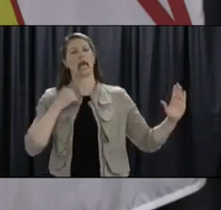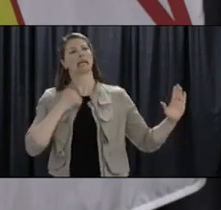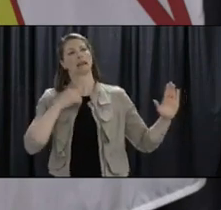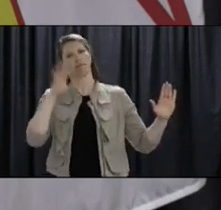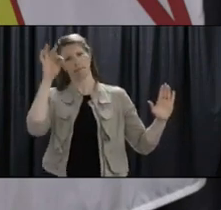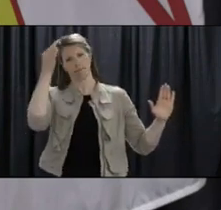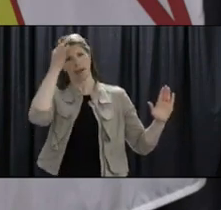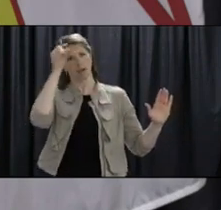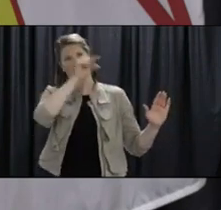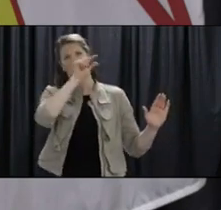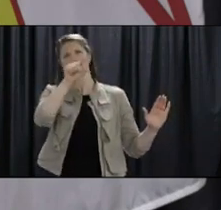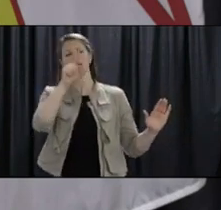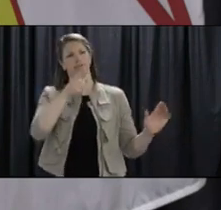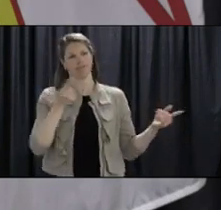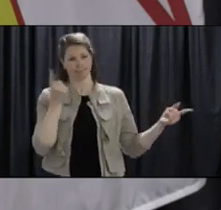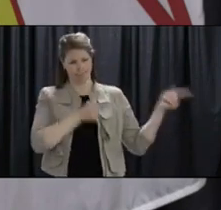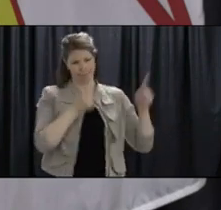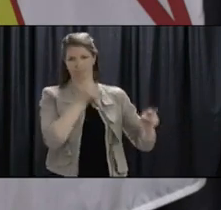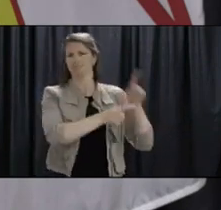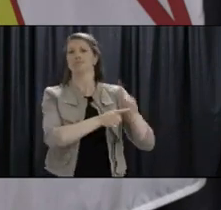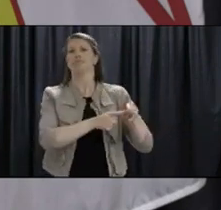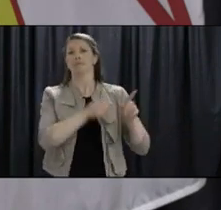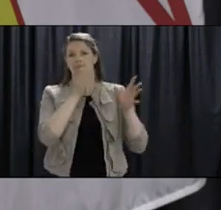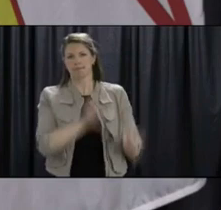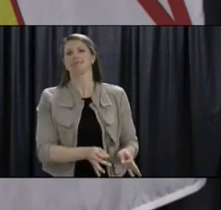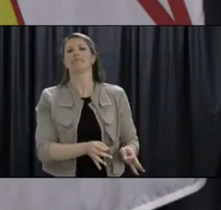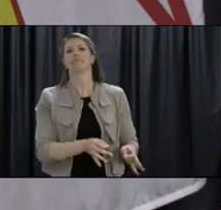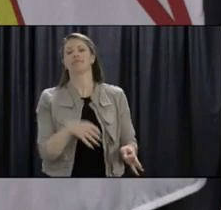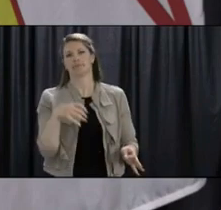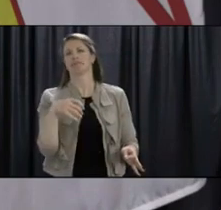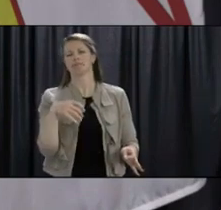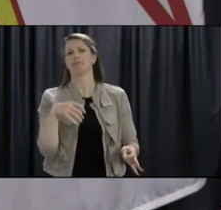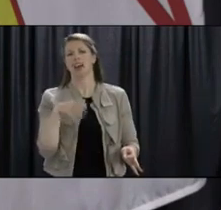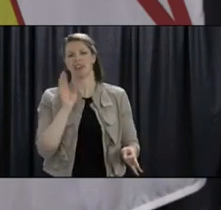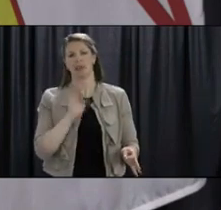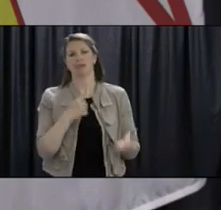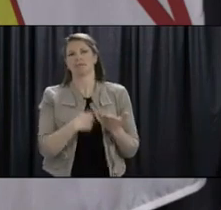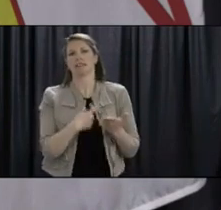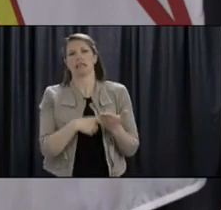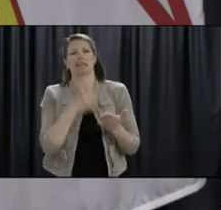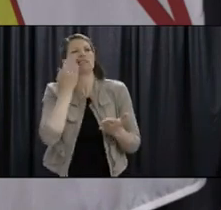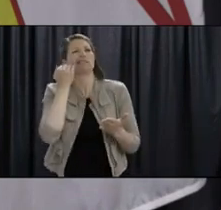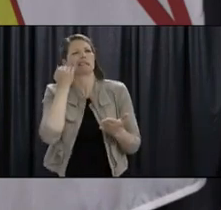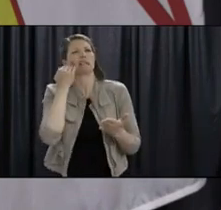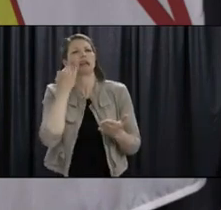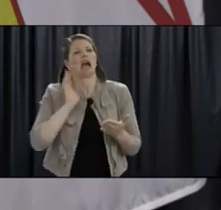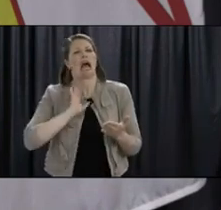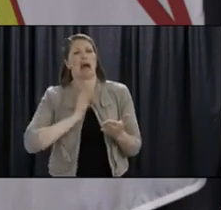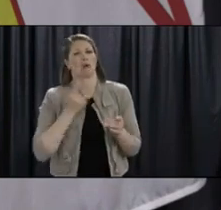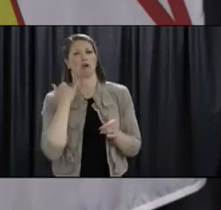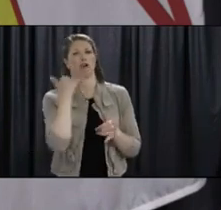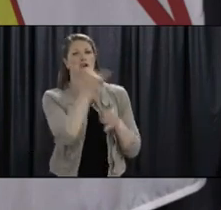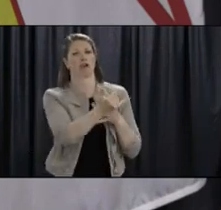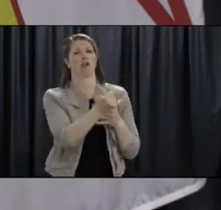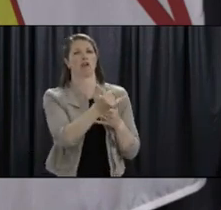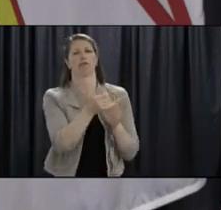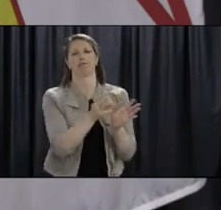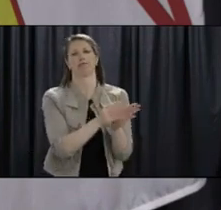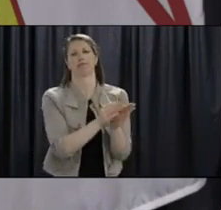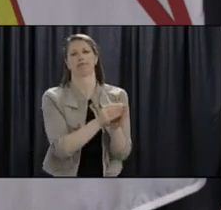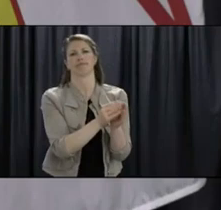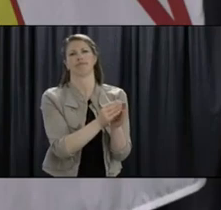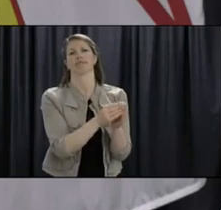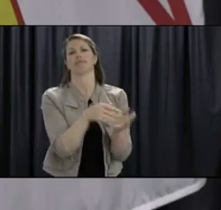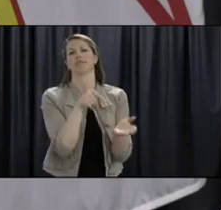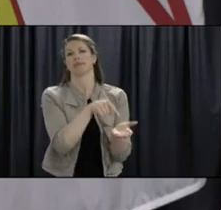But also I think there's some discretion within the province we need to, you know, keep in mind about particular events that will be held there as people move around the province. So